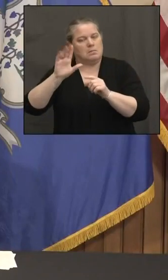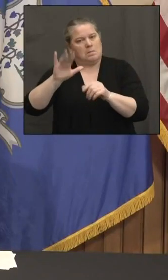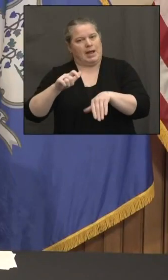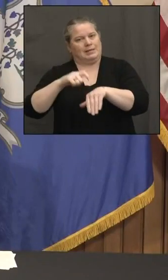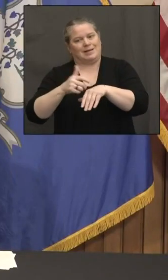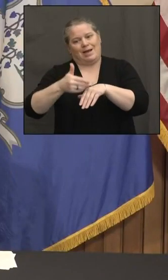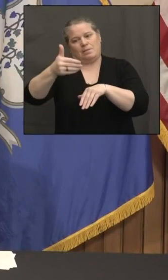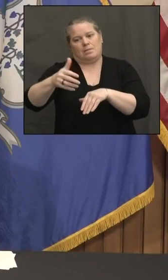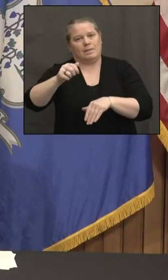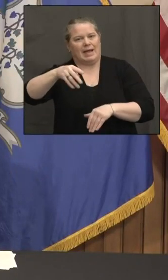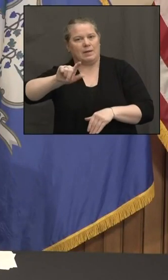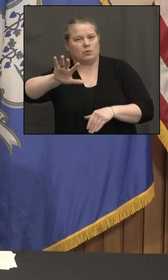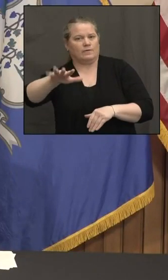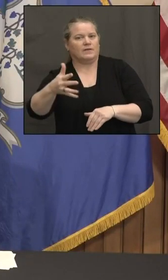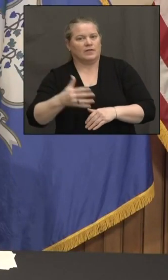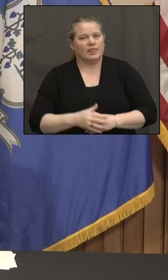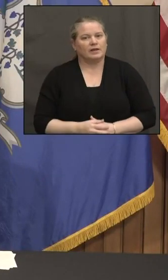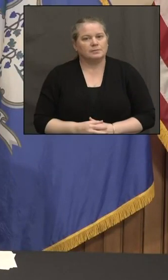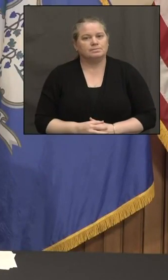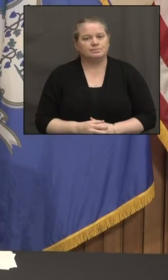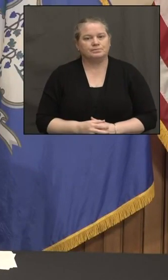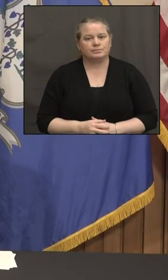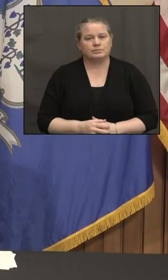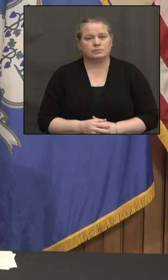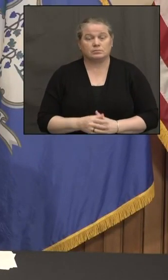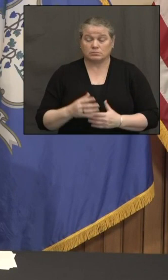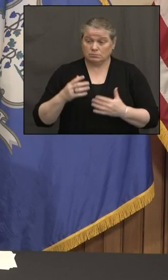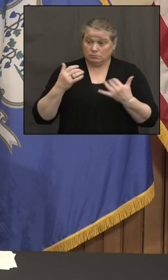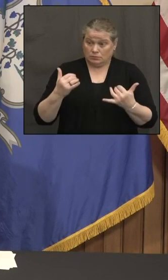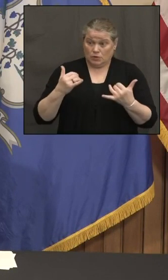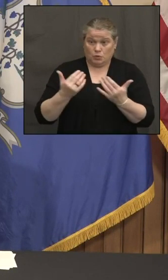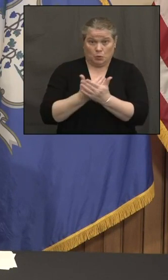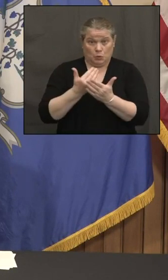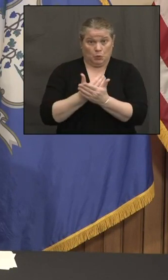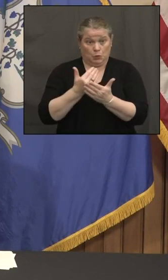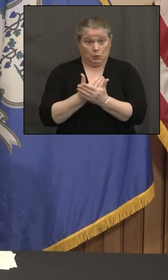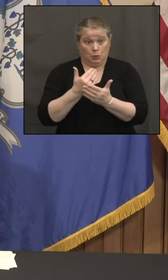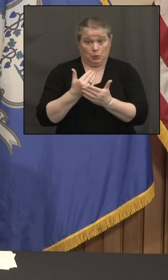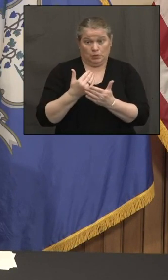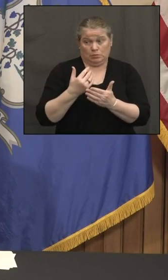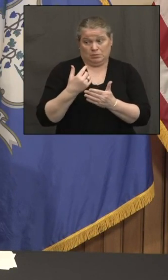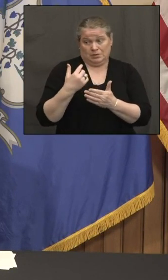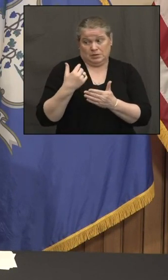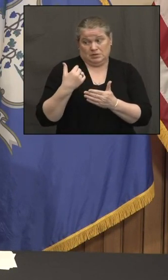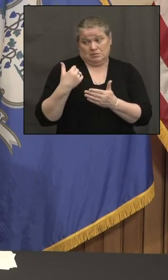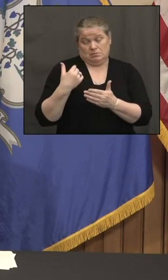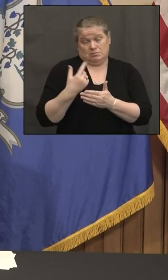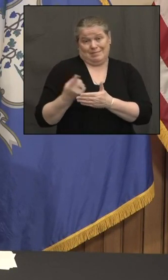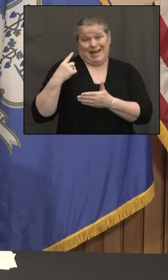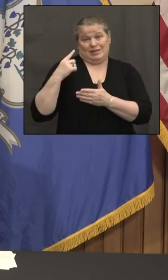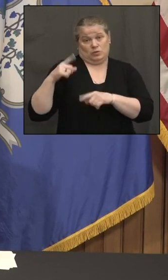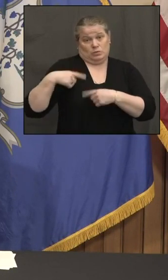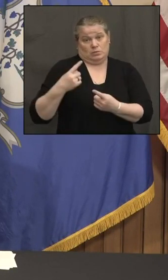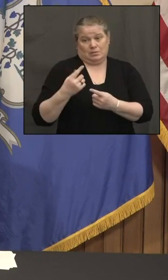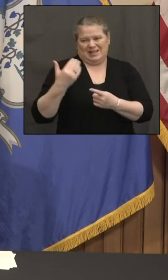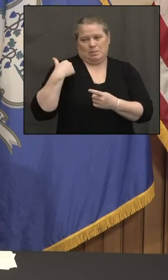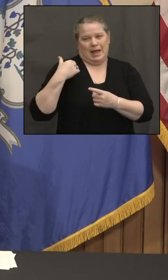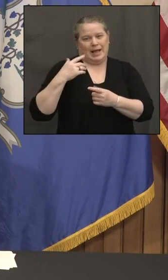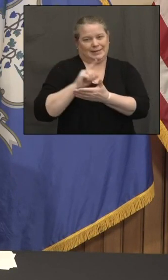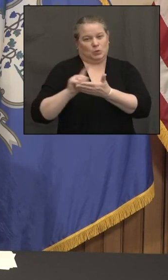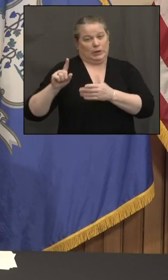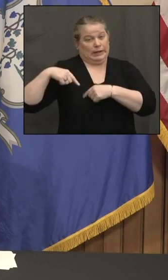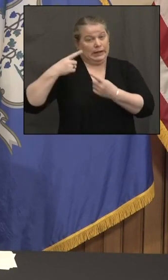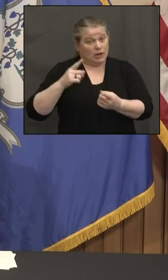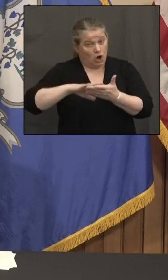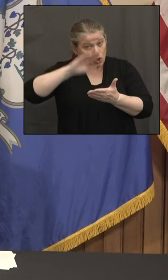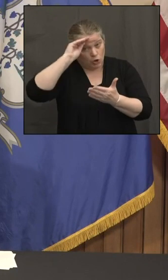Is anything going to be done differently or are you learning from this week or last week, I should say, for the next age group when it opens up to